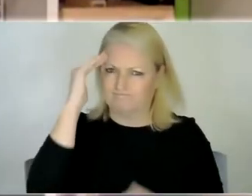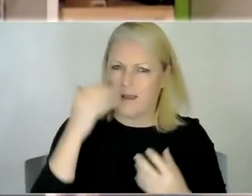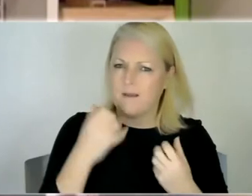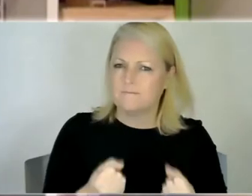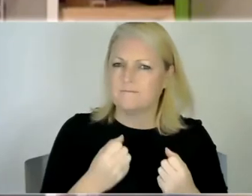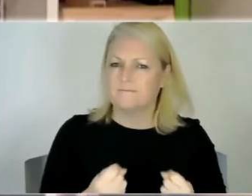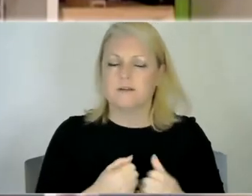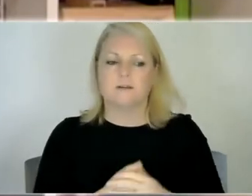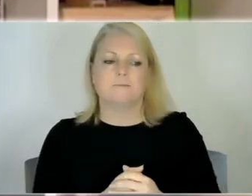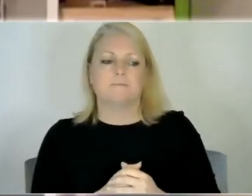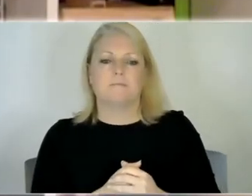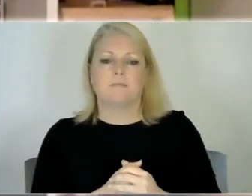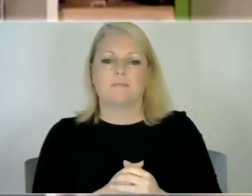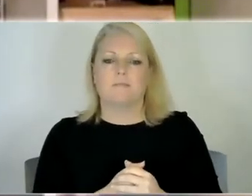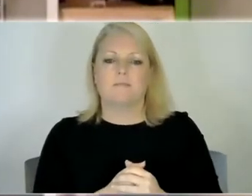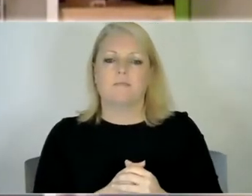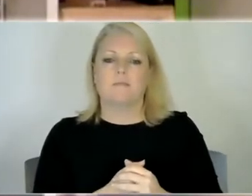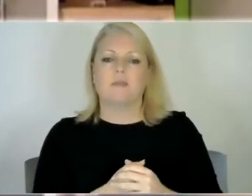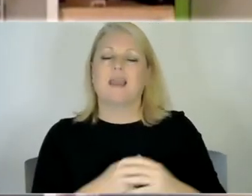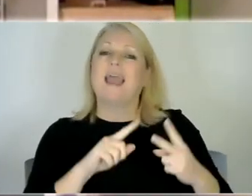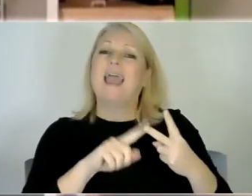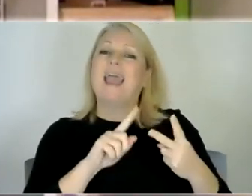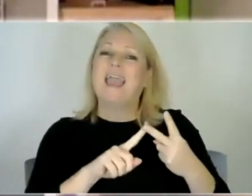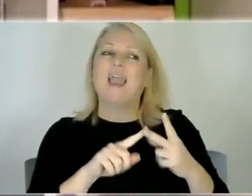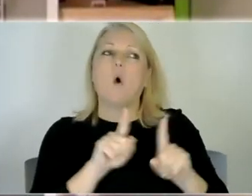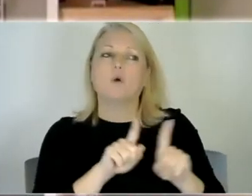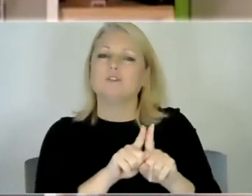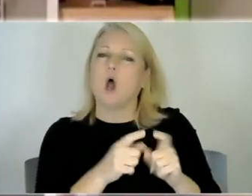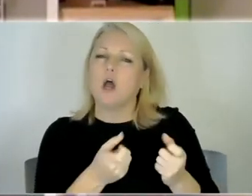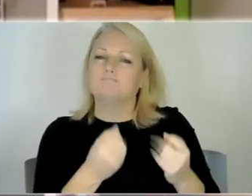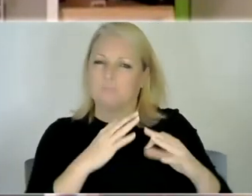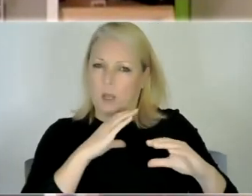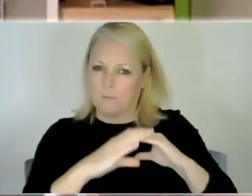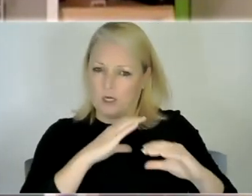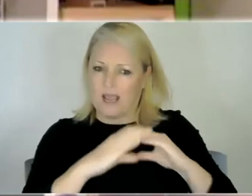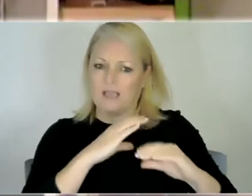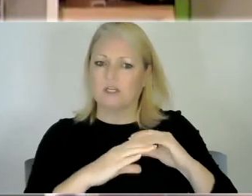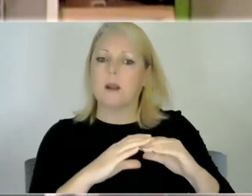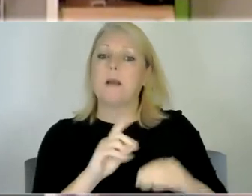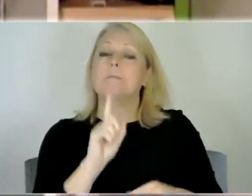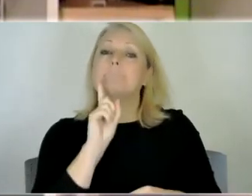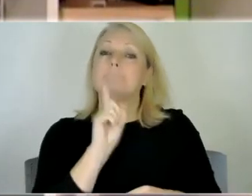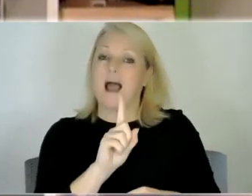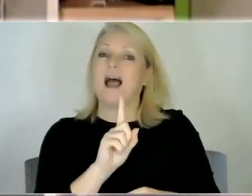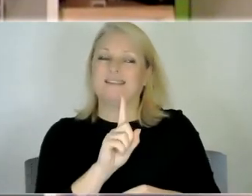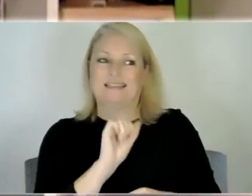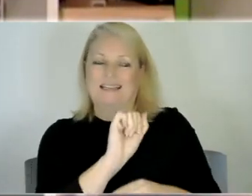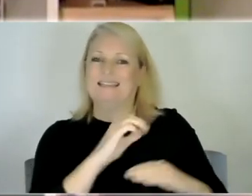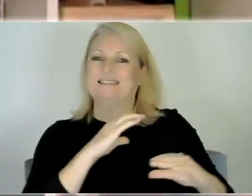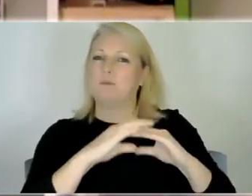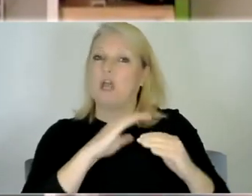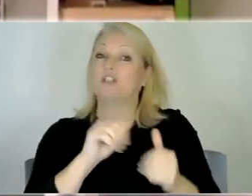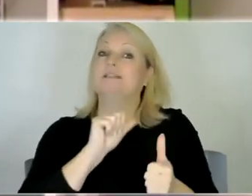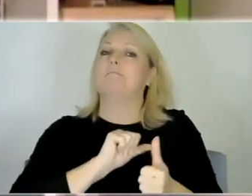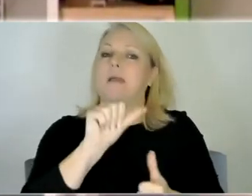he's also technically non-verbal but he his communication is a lot better um or a lot